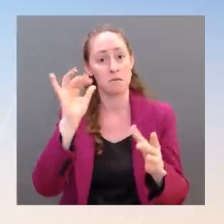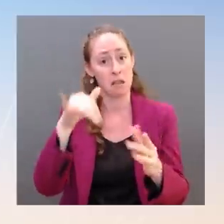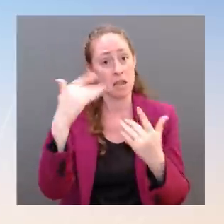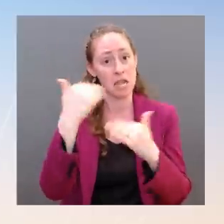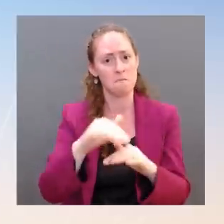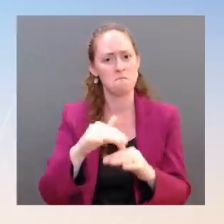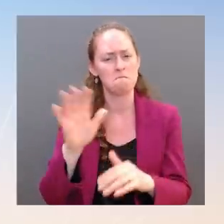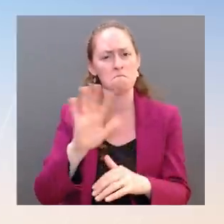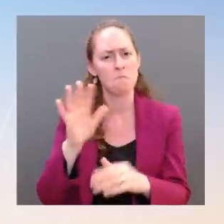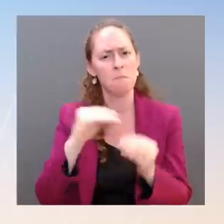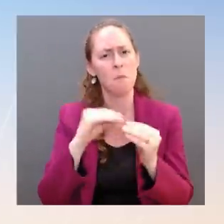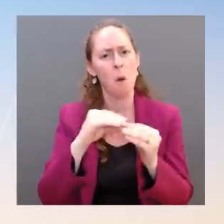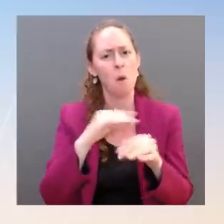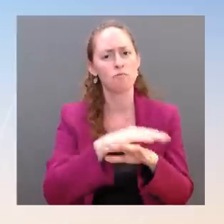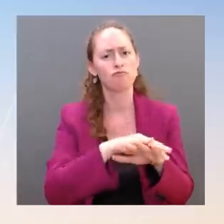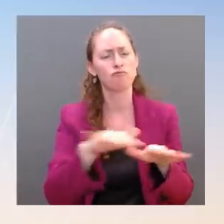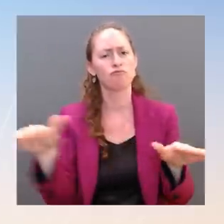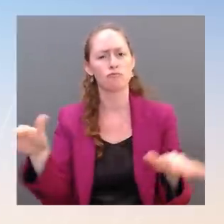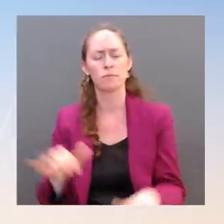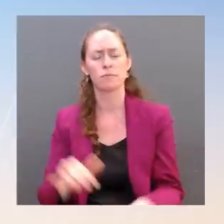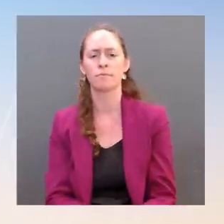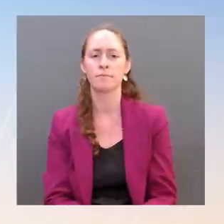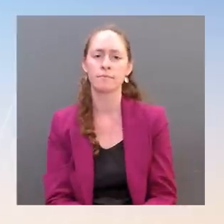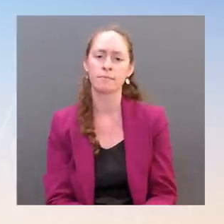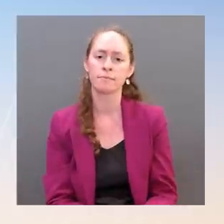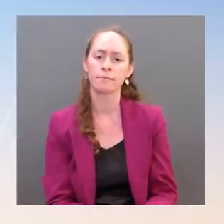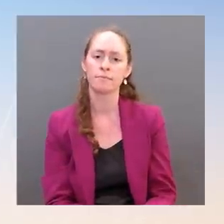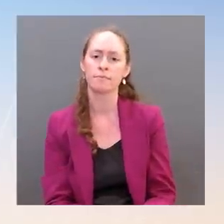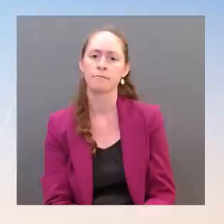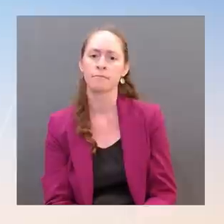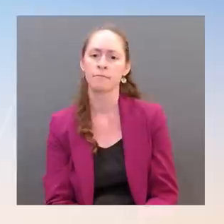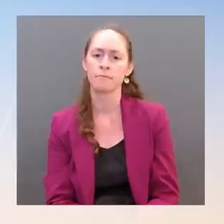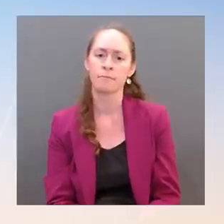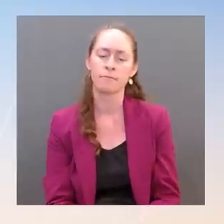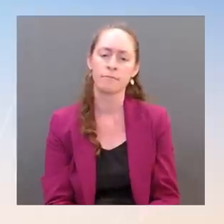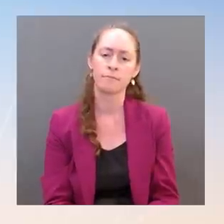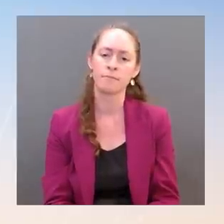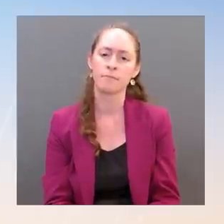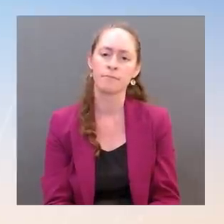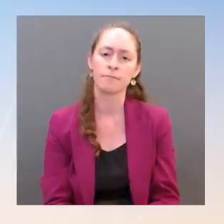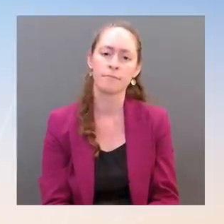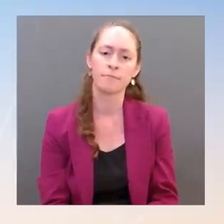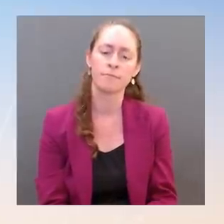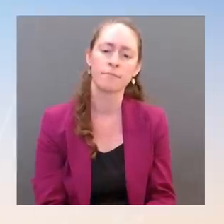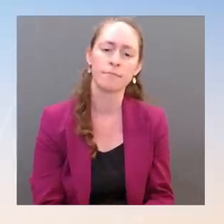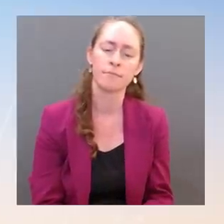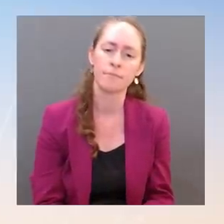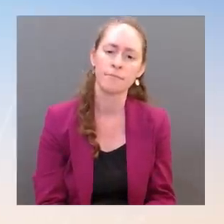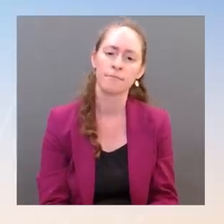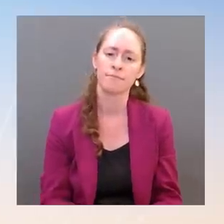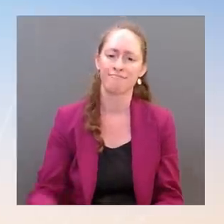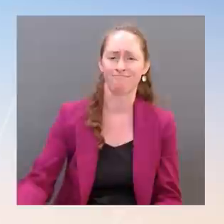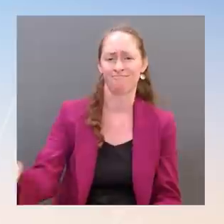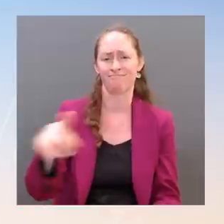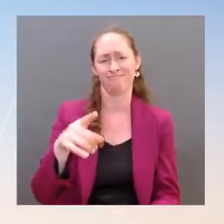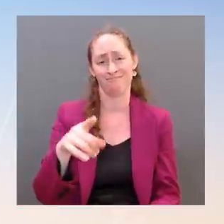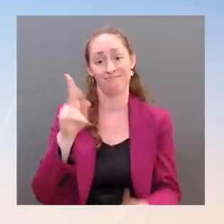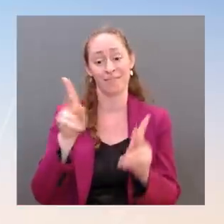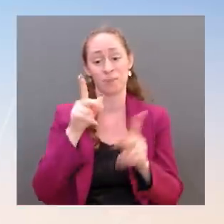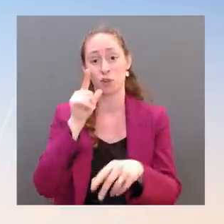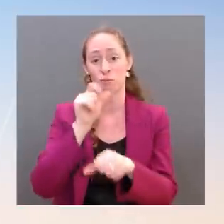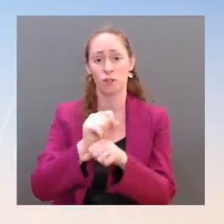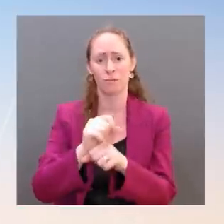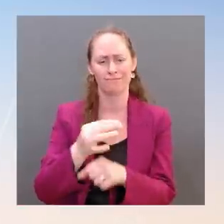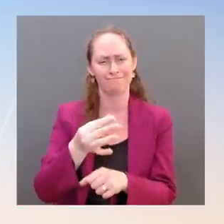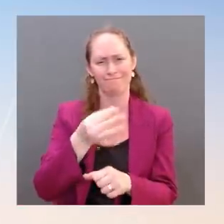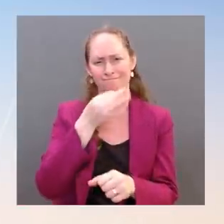a history of calling out misinformation from both the left and the right. And that's and that's our focus. The Did the White House play a role at all in whether it should